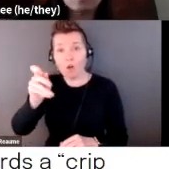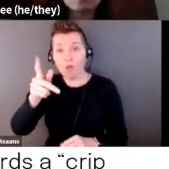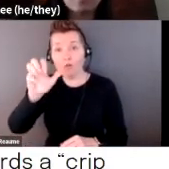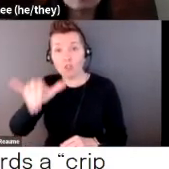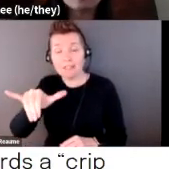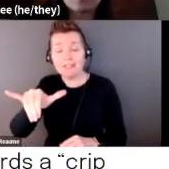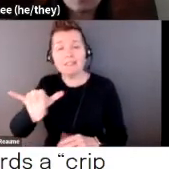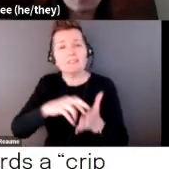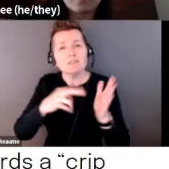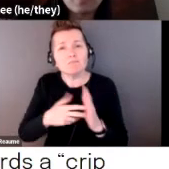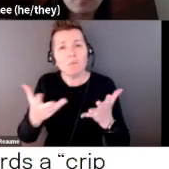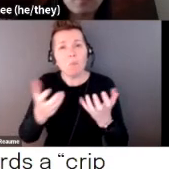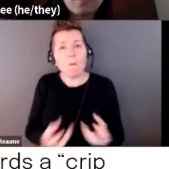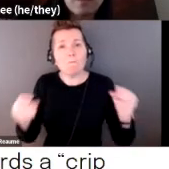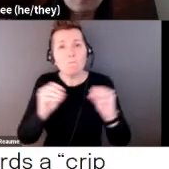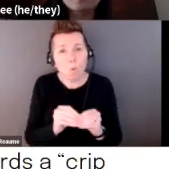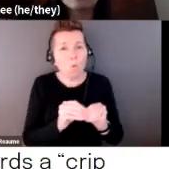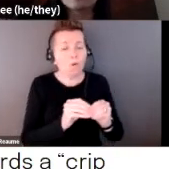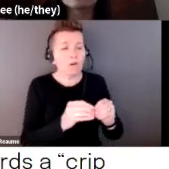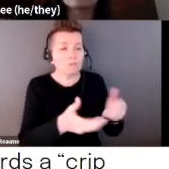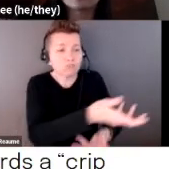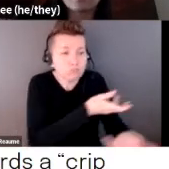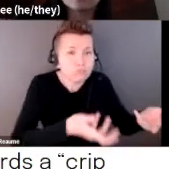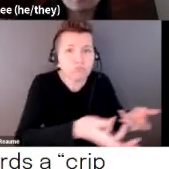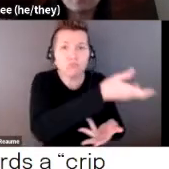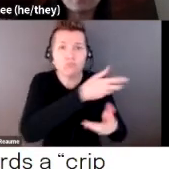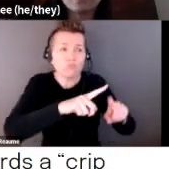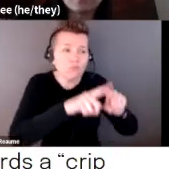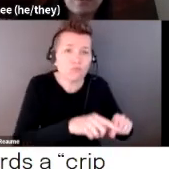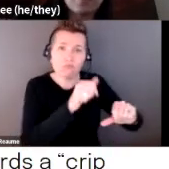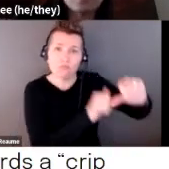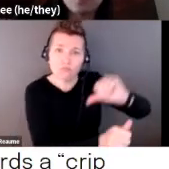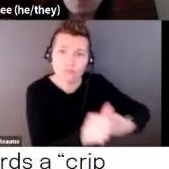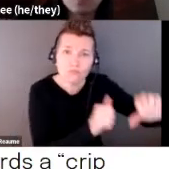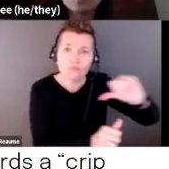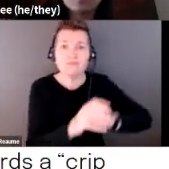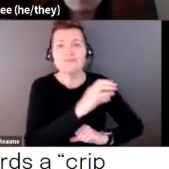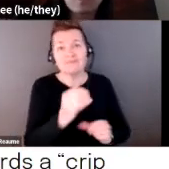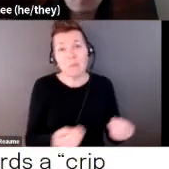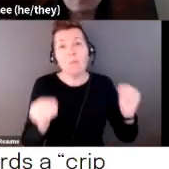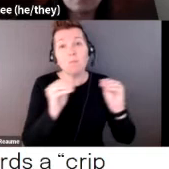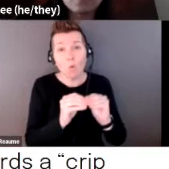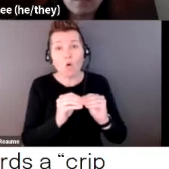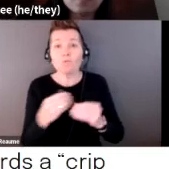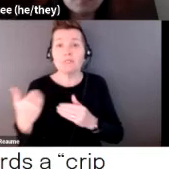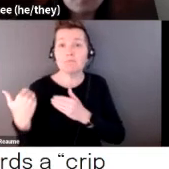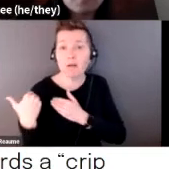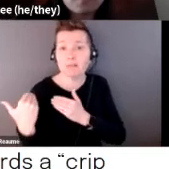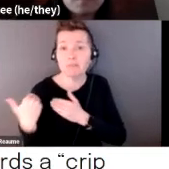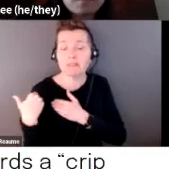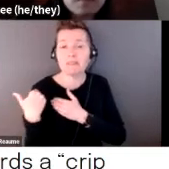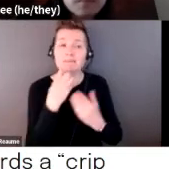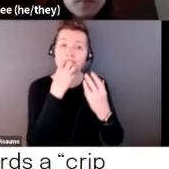and reliance on one another and a greater sense of responsibility and care towards our landscapes.